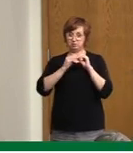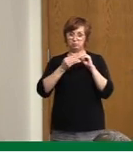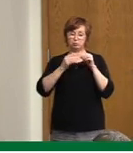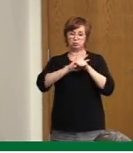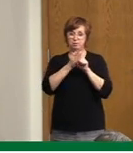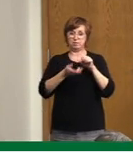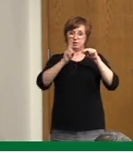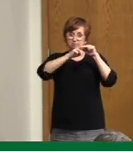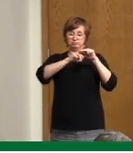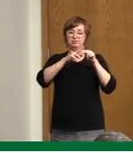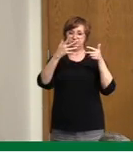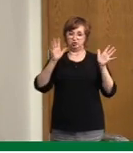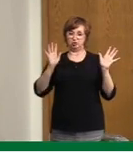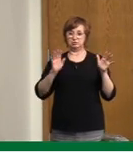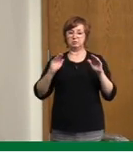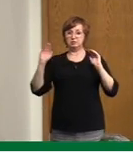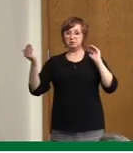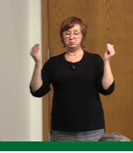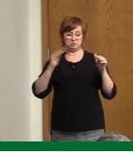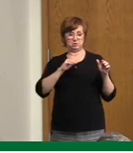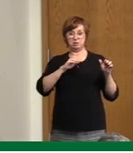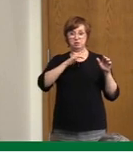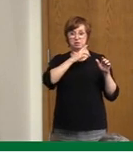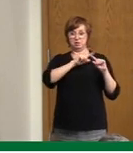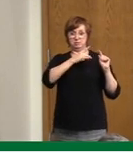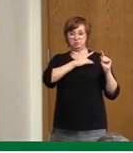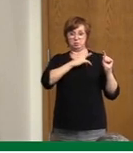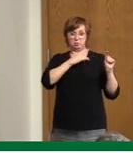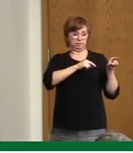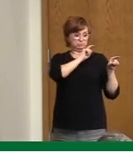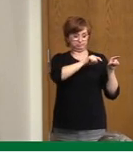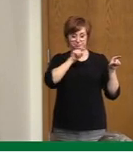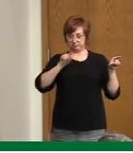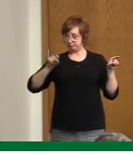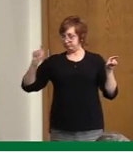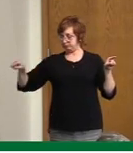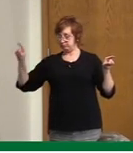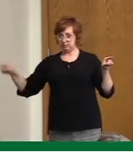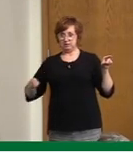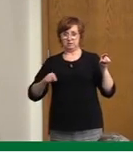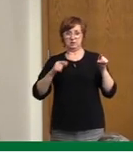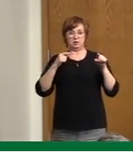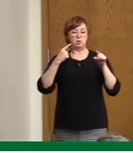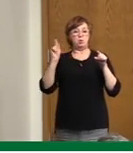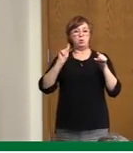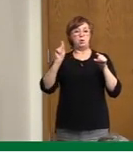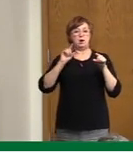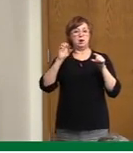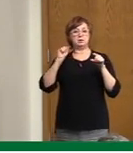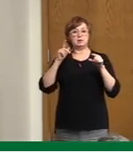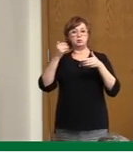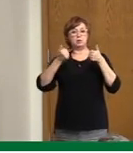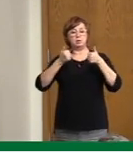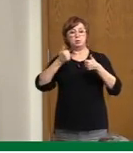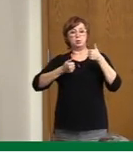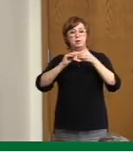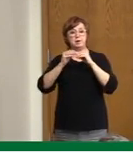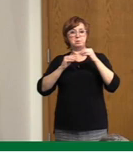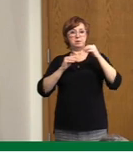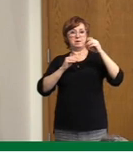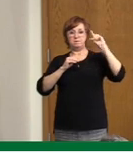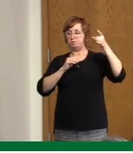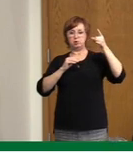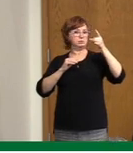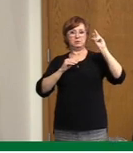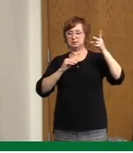with other provinces, we are the third highest in terms of active cases